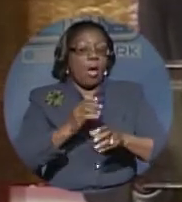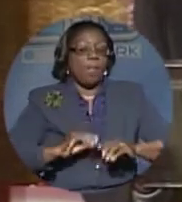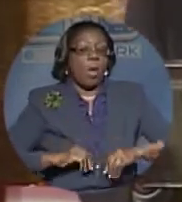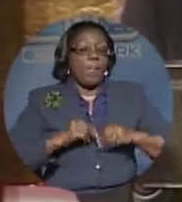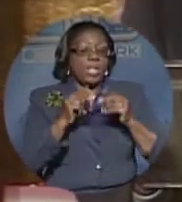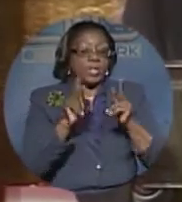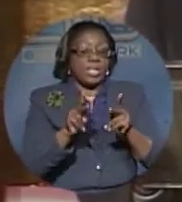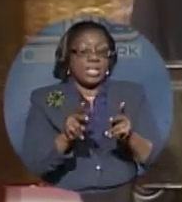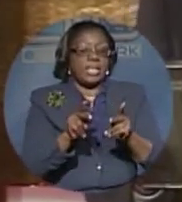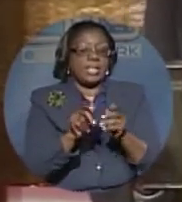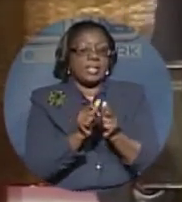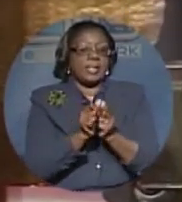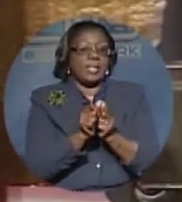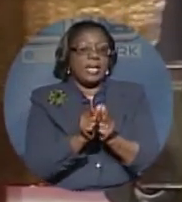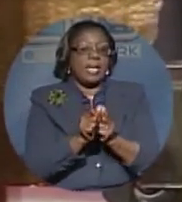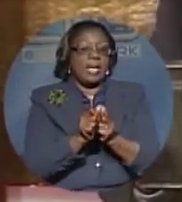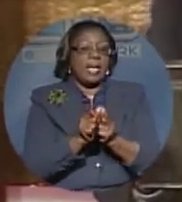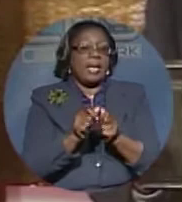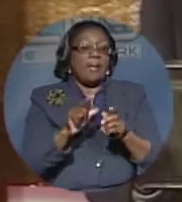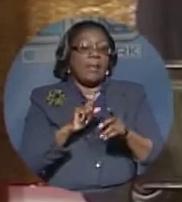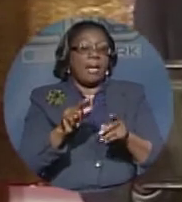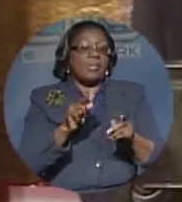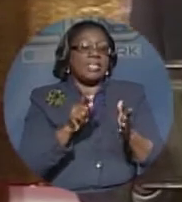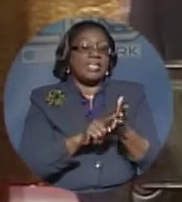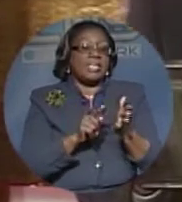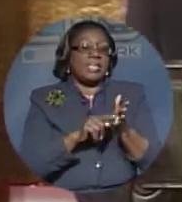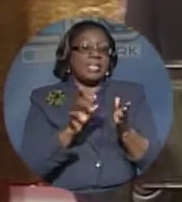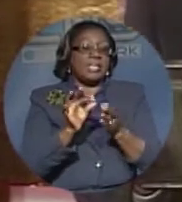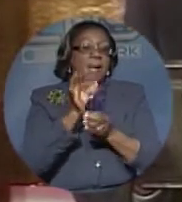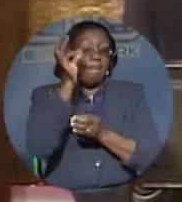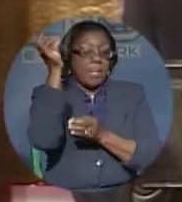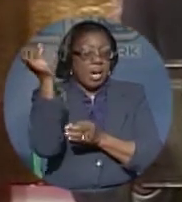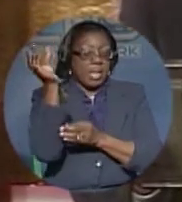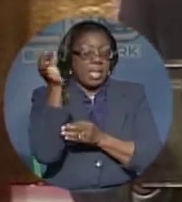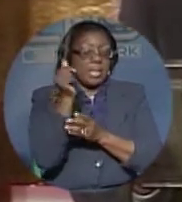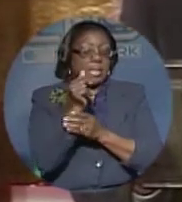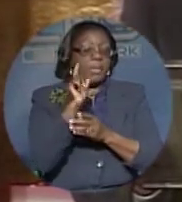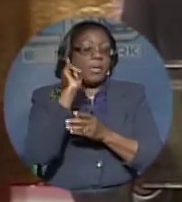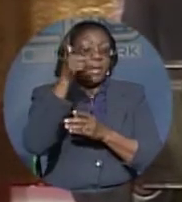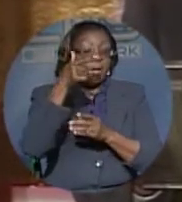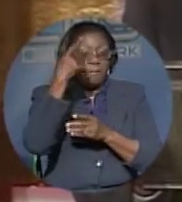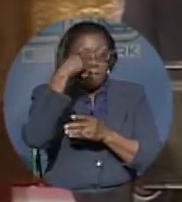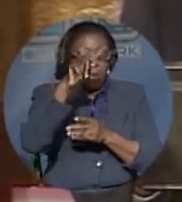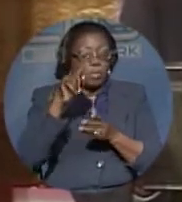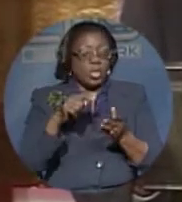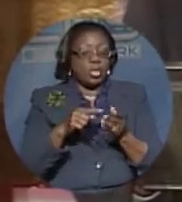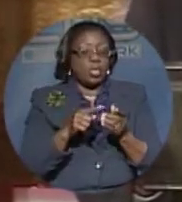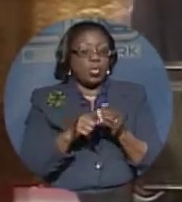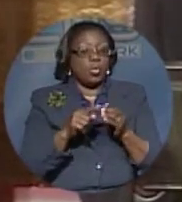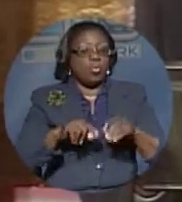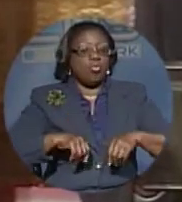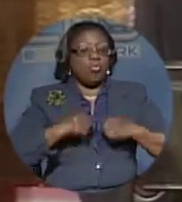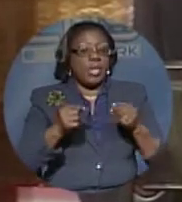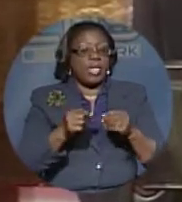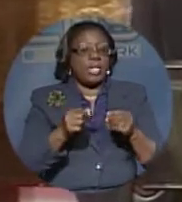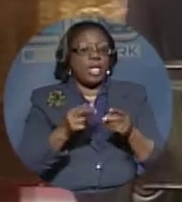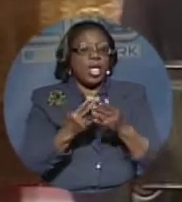My wish is that this market, that we look forward to greater unity